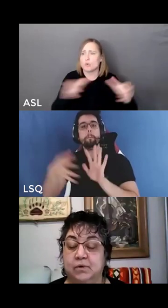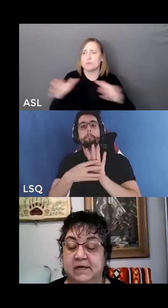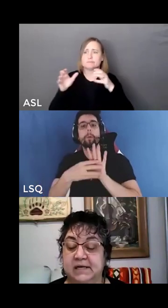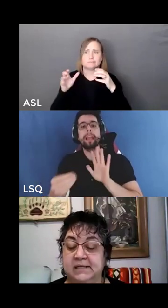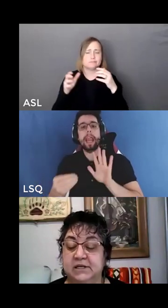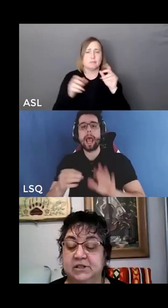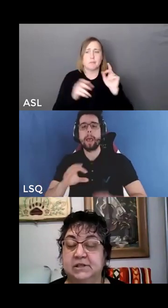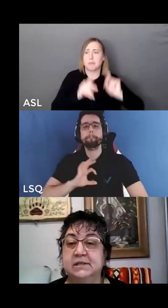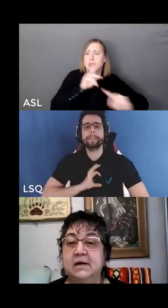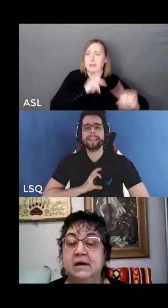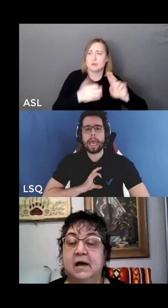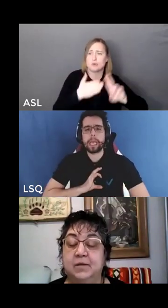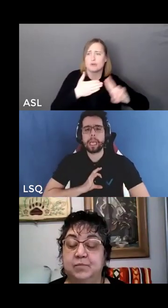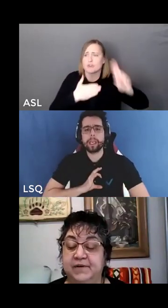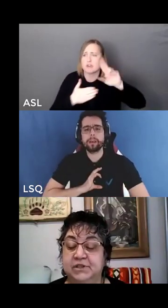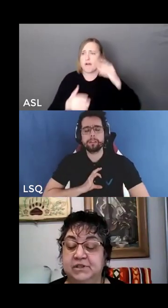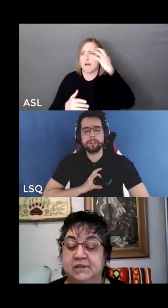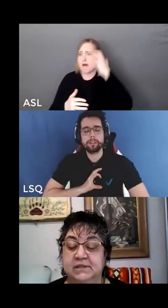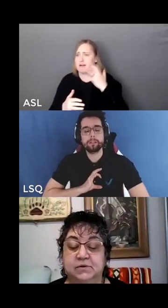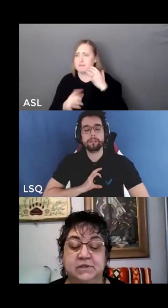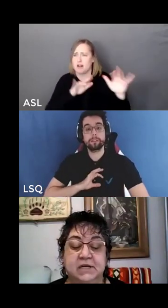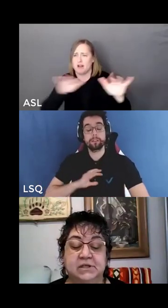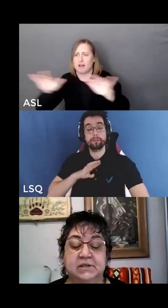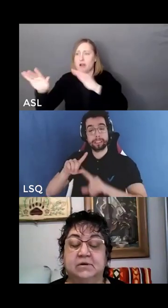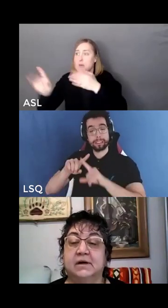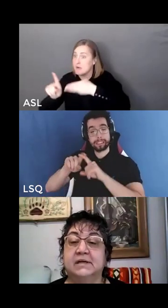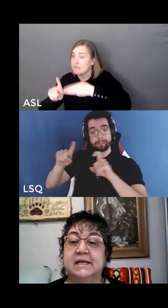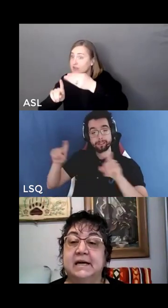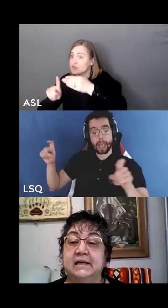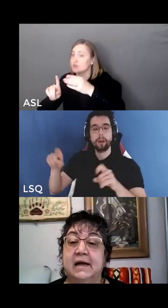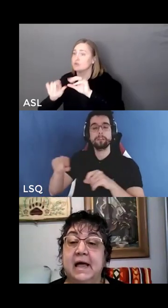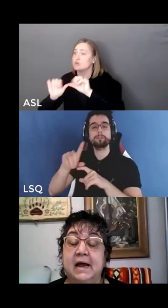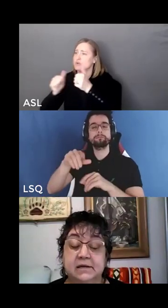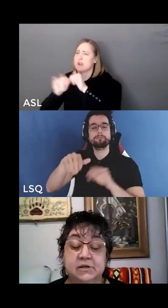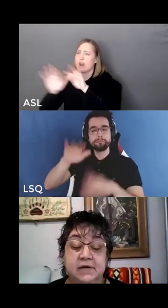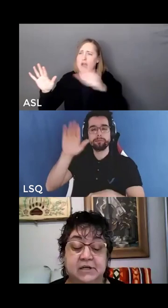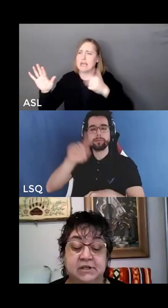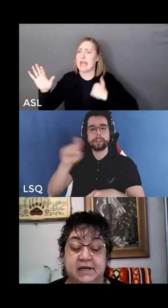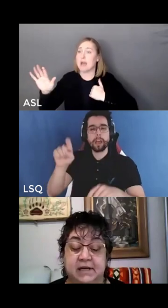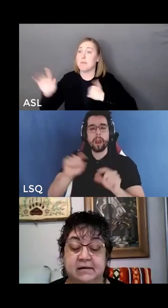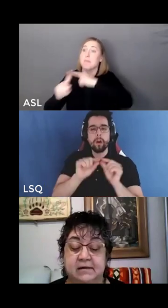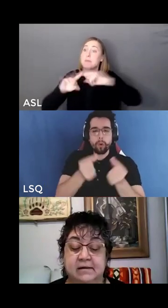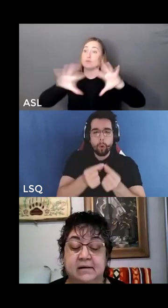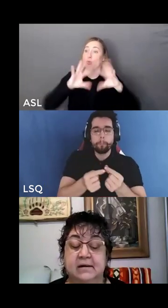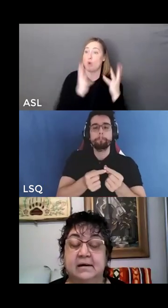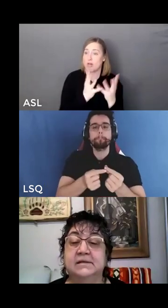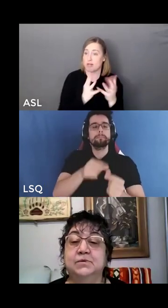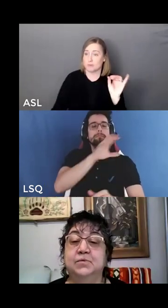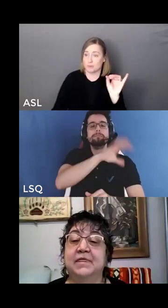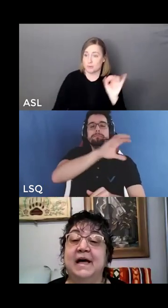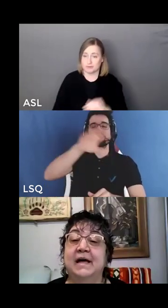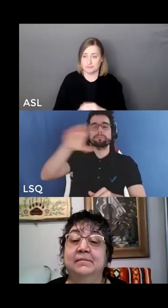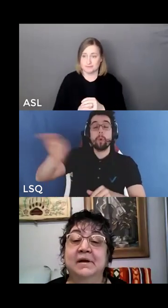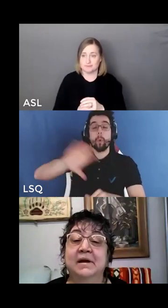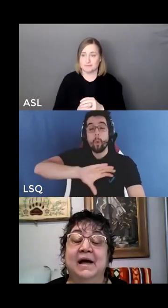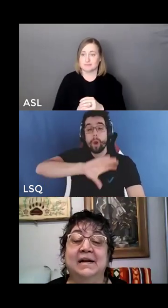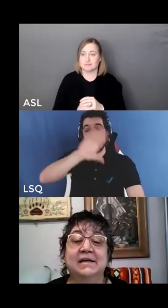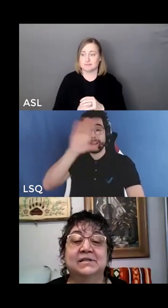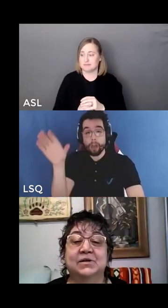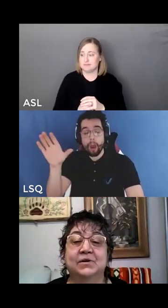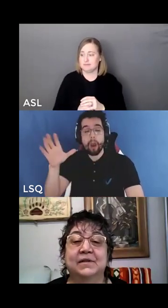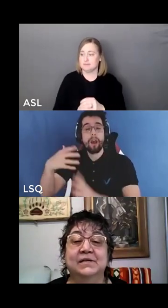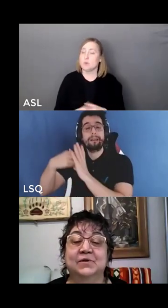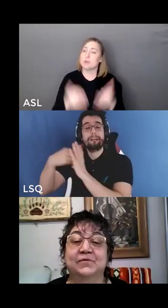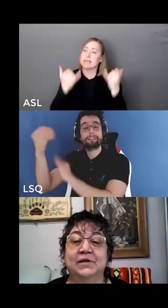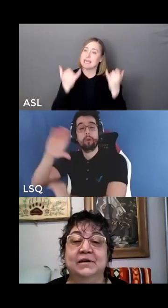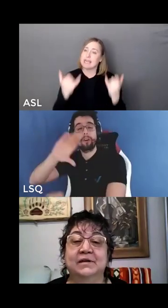-based organizations, and professional associations across Canada and internationally. And so with that, I'd